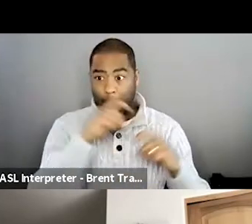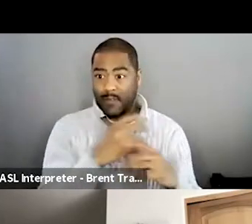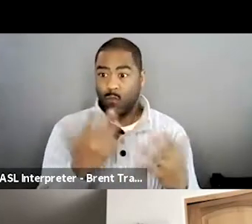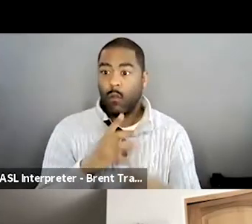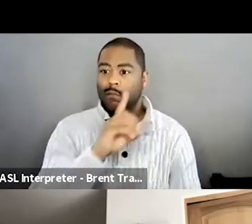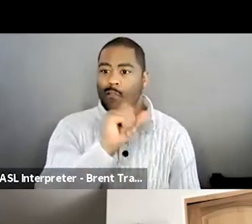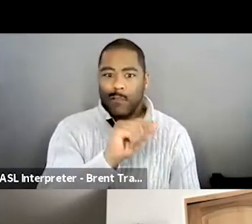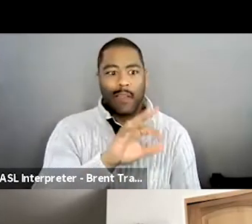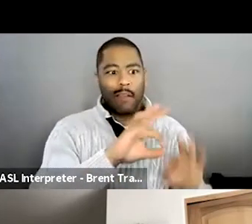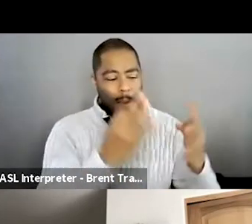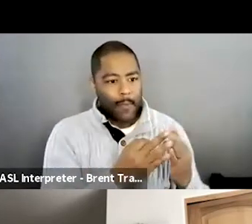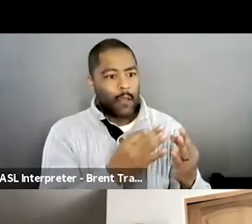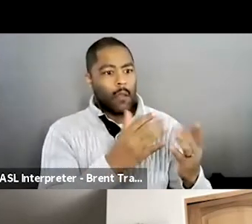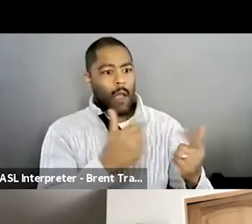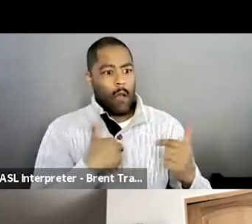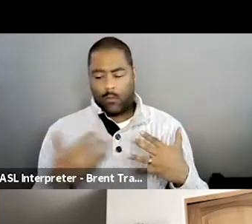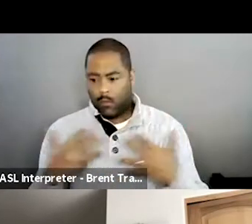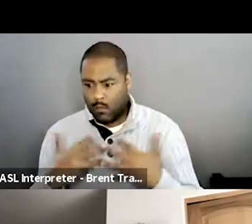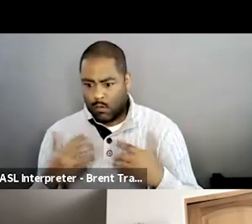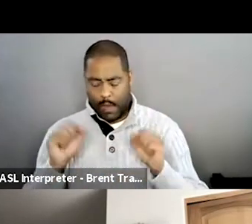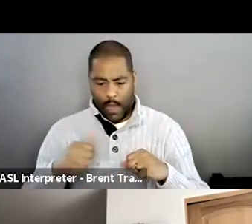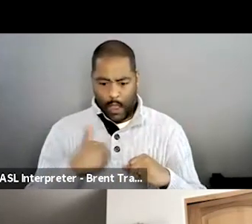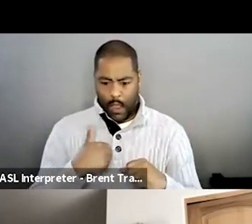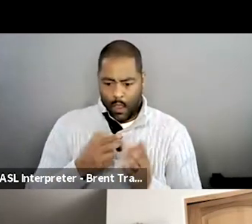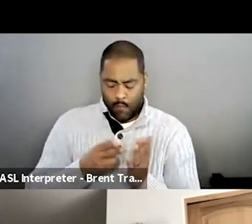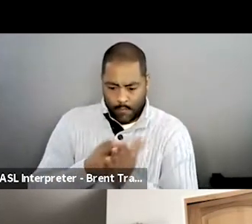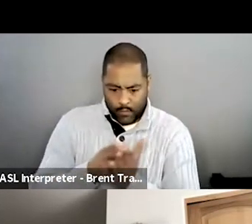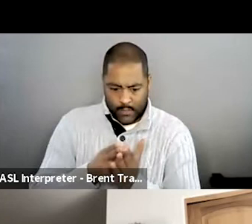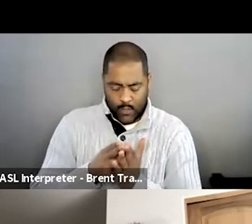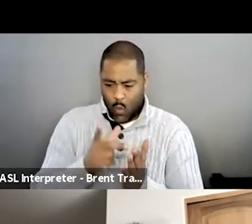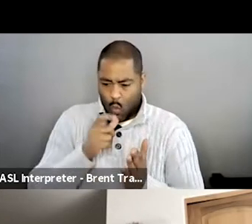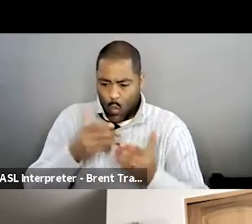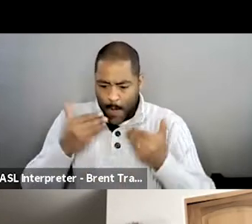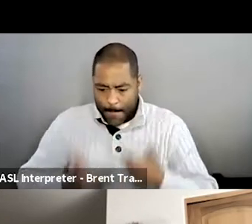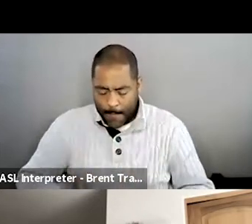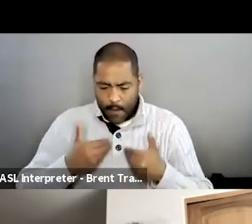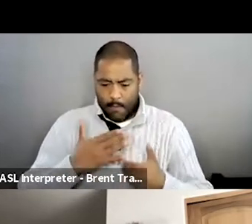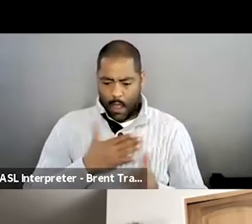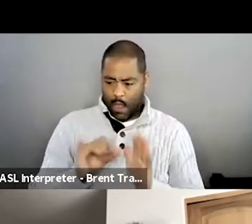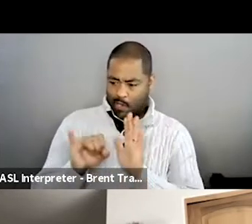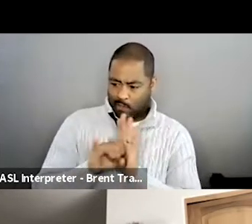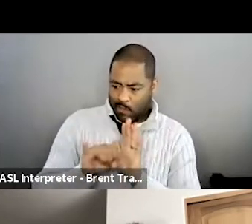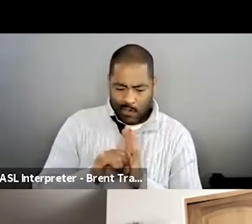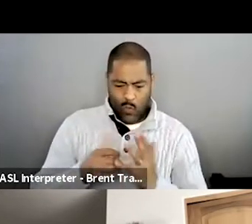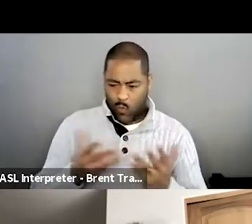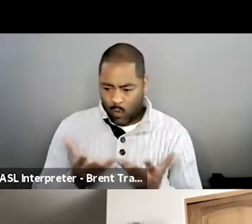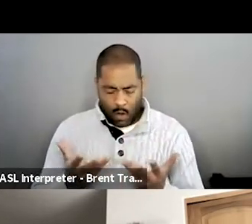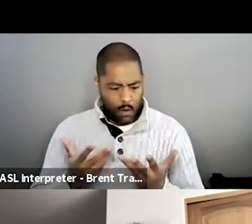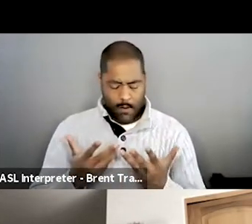which made me more fearful, which now when you get older and you overcome, you know, that chaos,